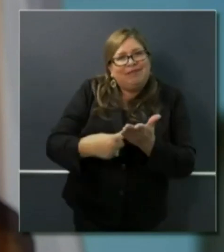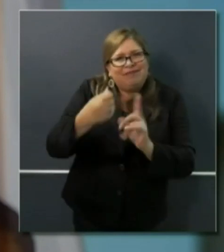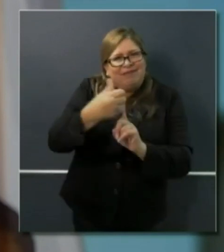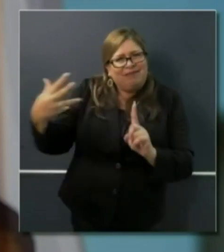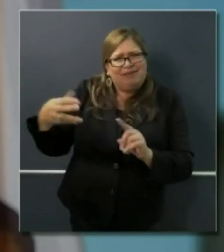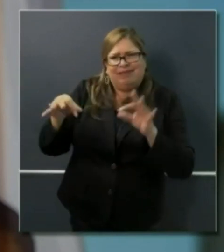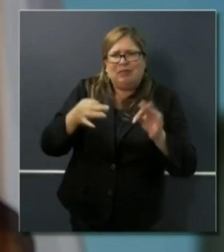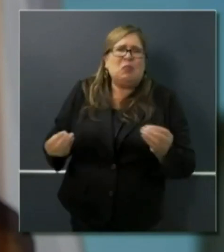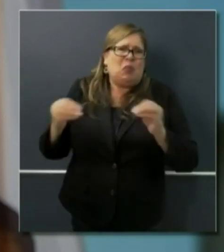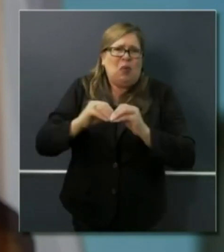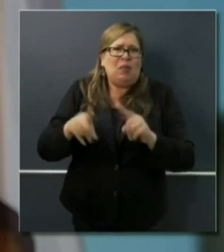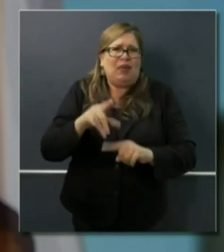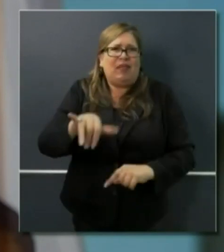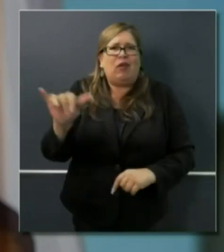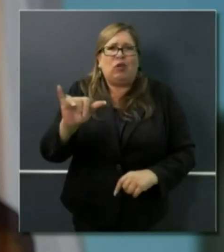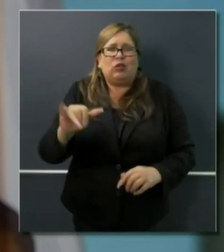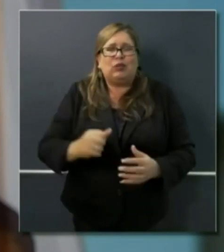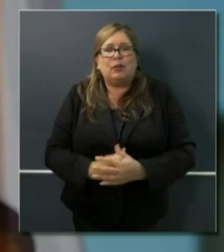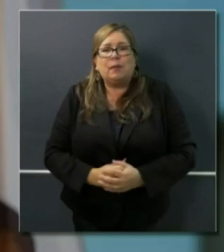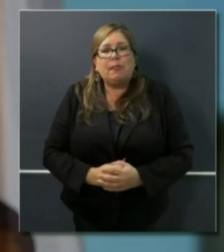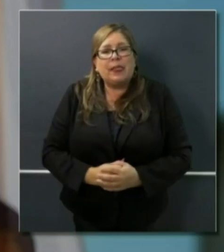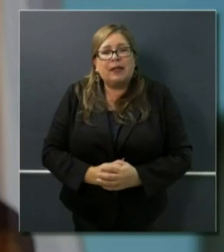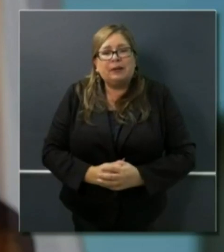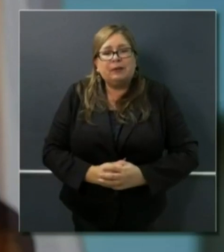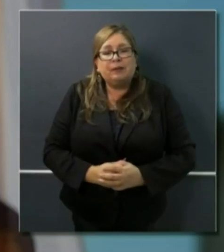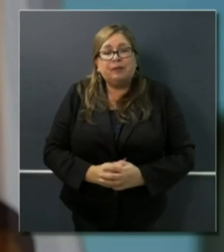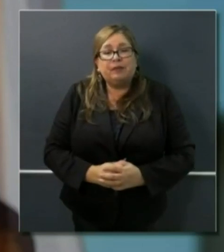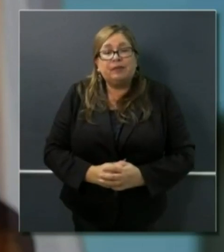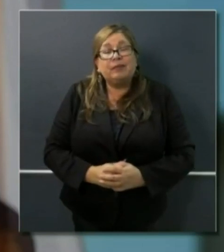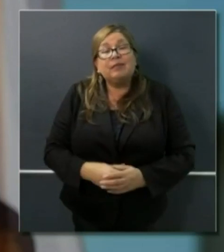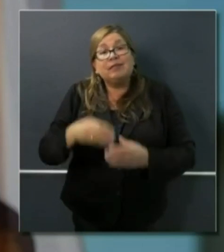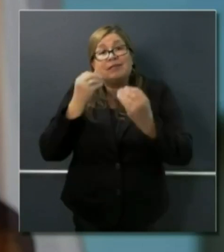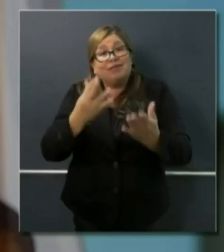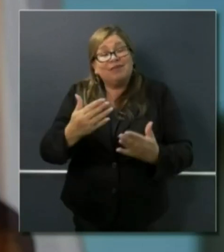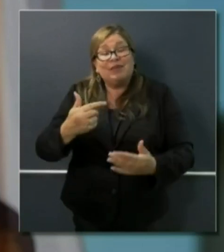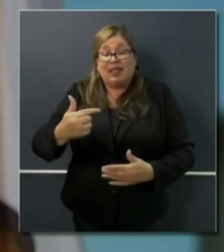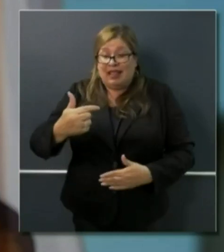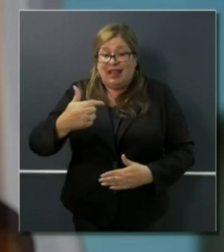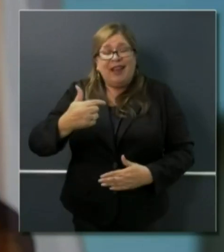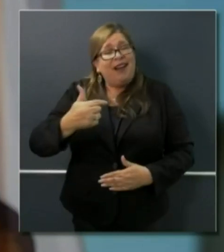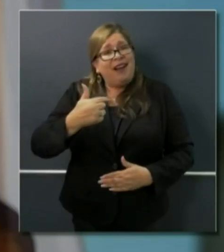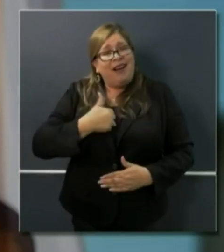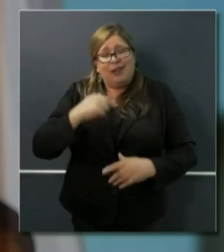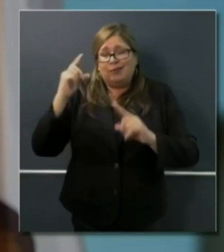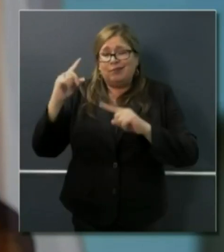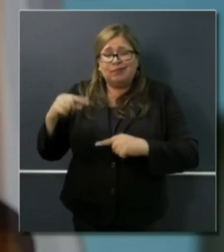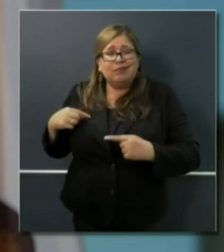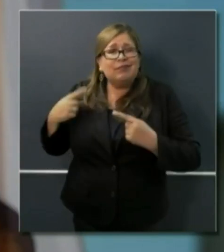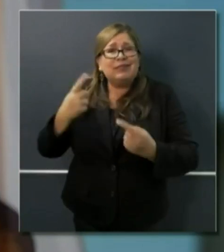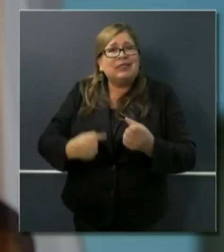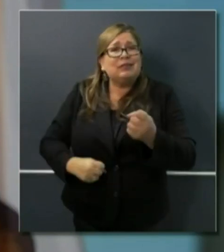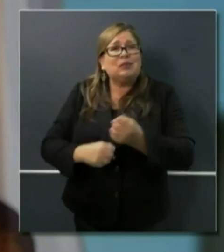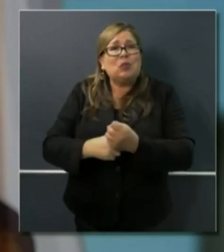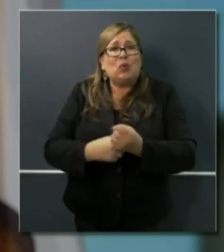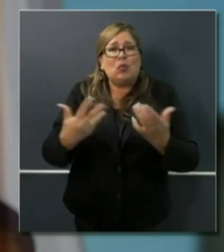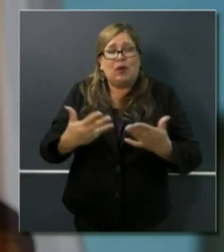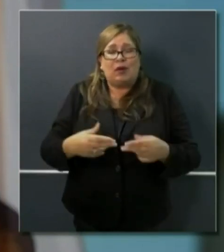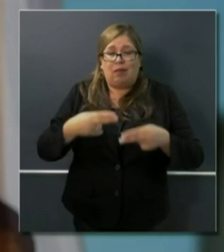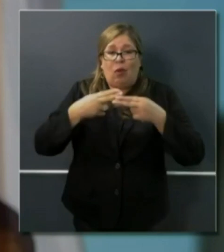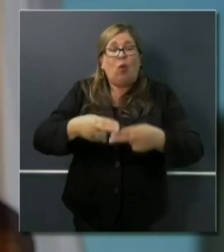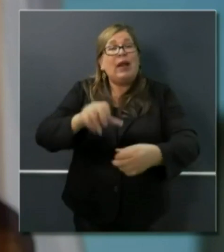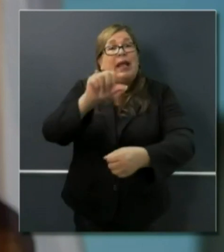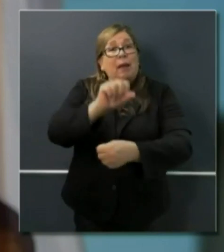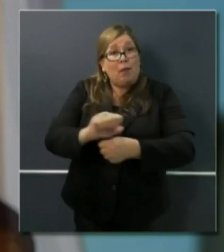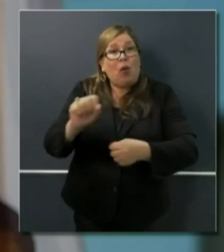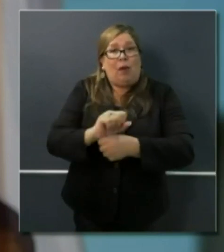One final thing. I'm a fan of employment insurance. This is something when I was a former mayor of San Francisco during